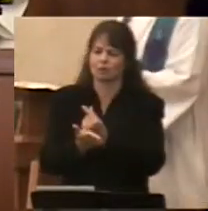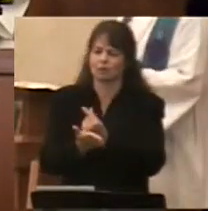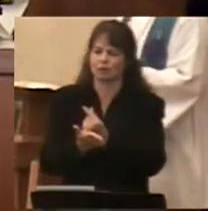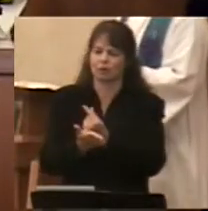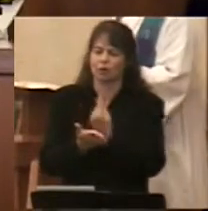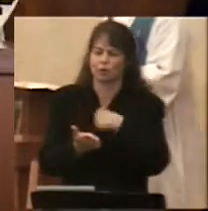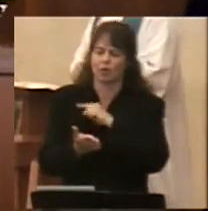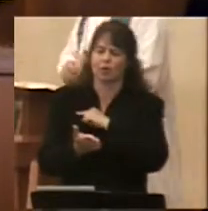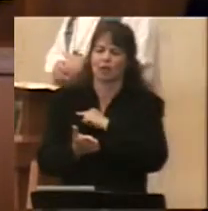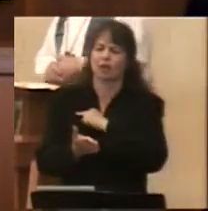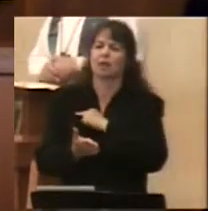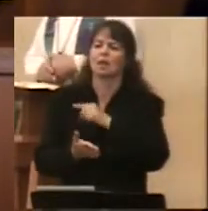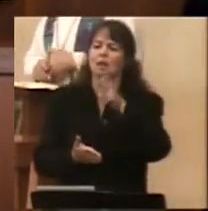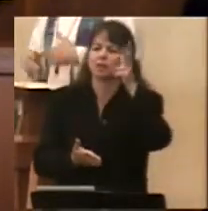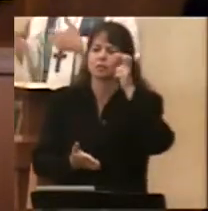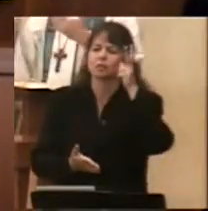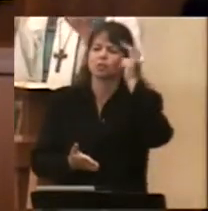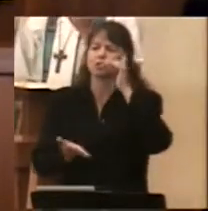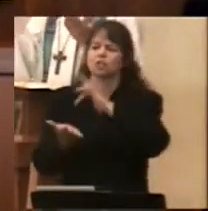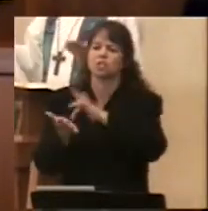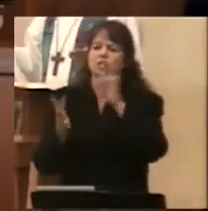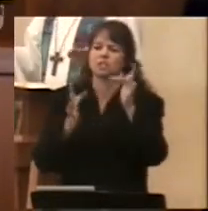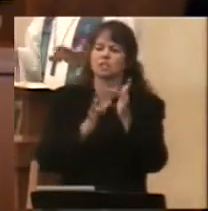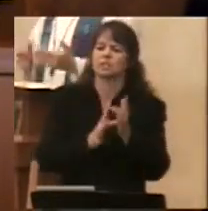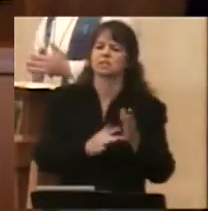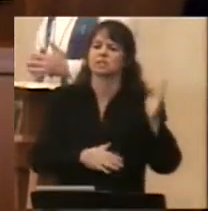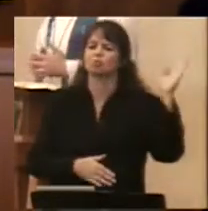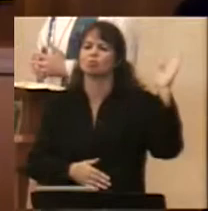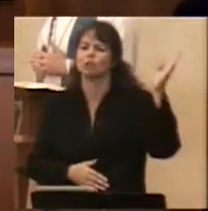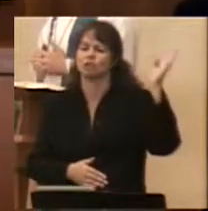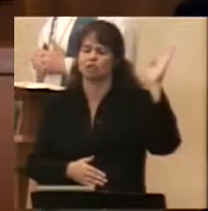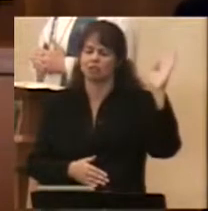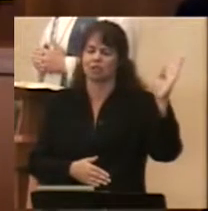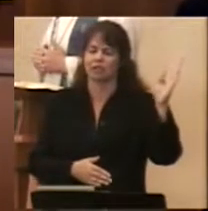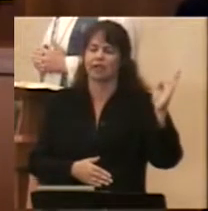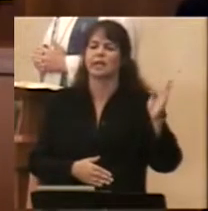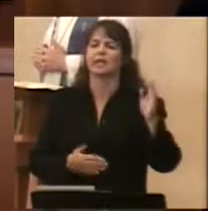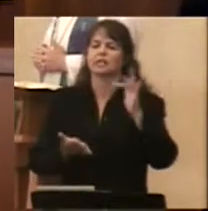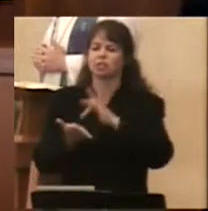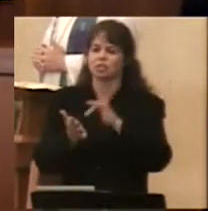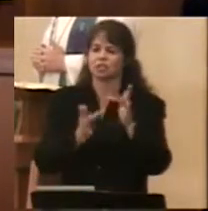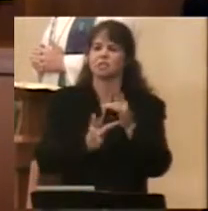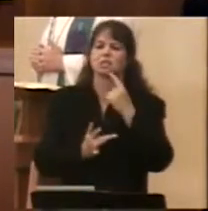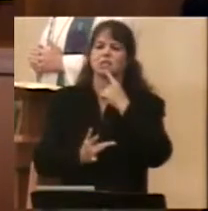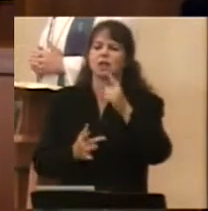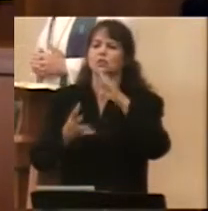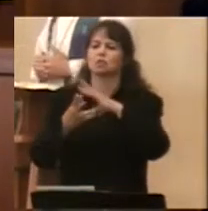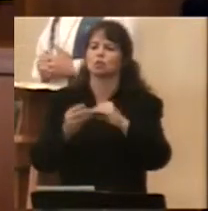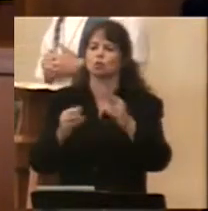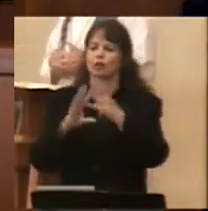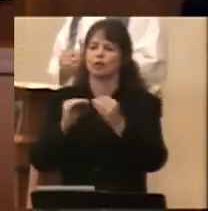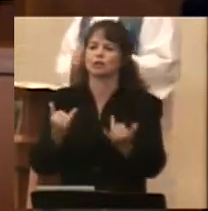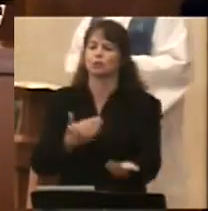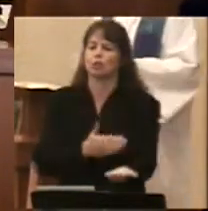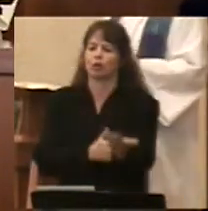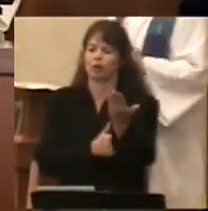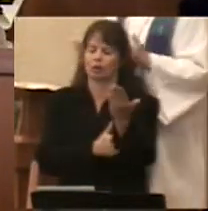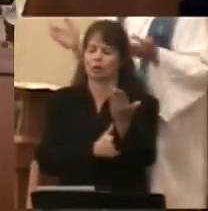go and hear Jesus teaching, and what does he do but tell us a parable this morning about the man who had